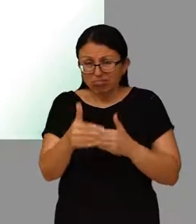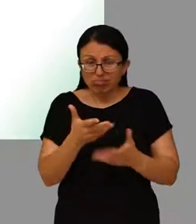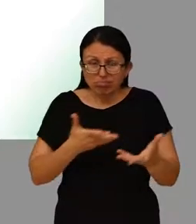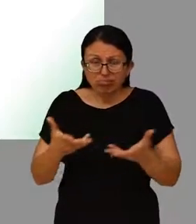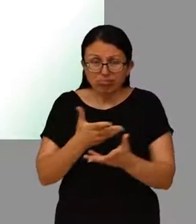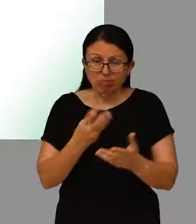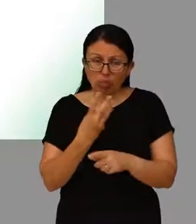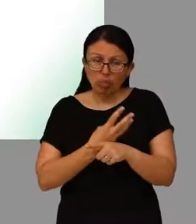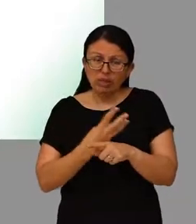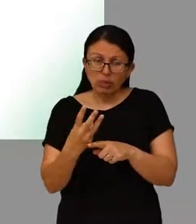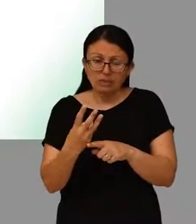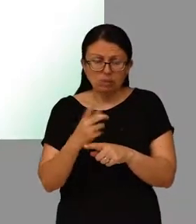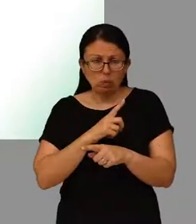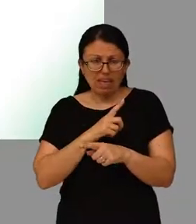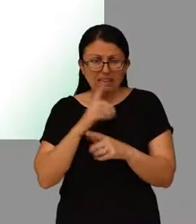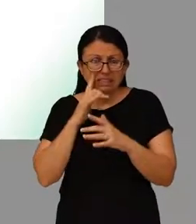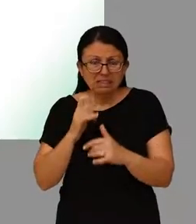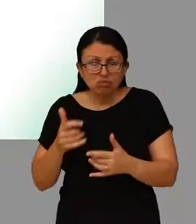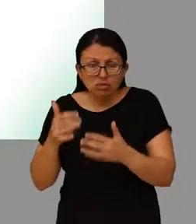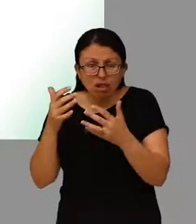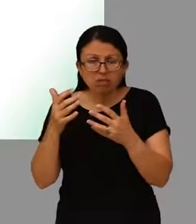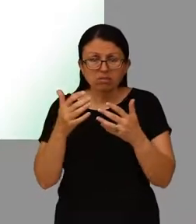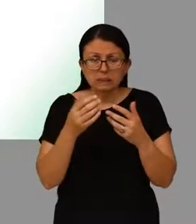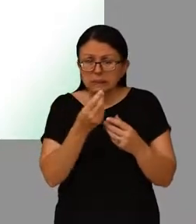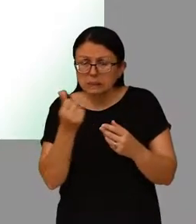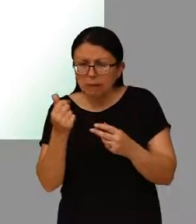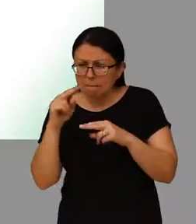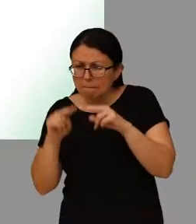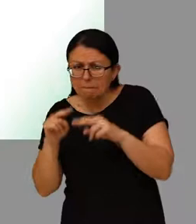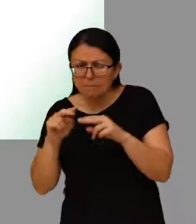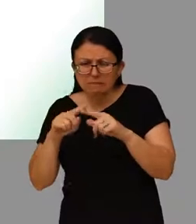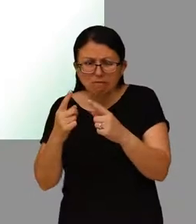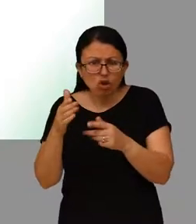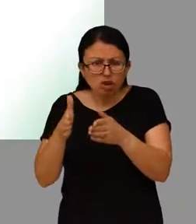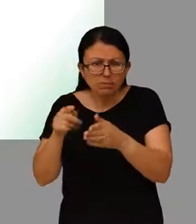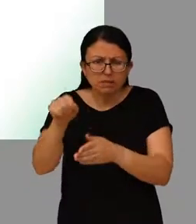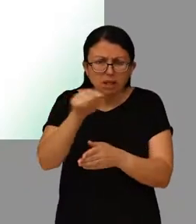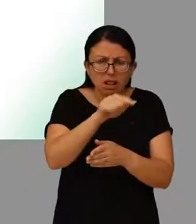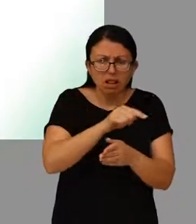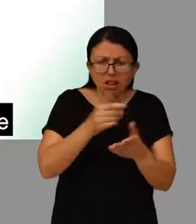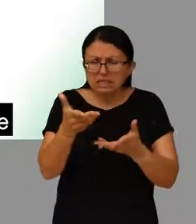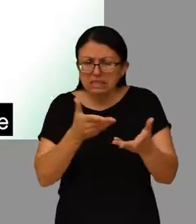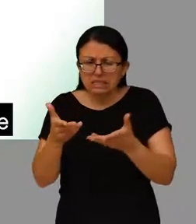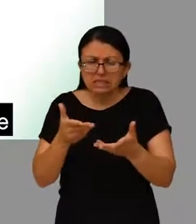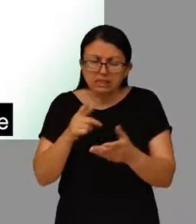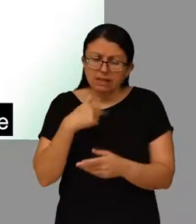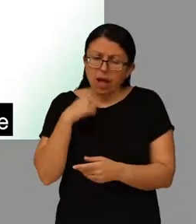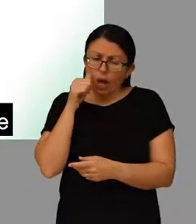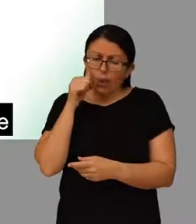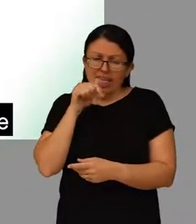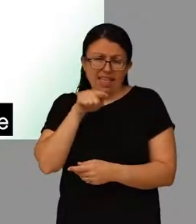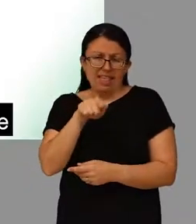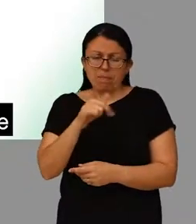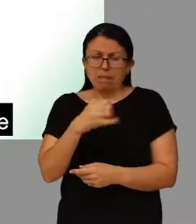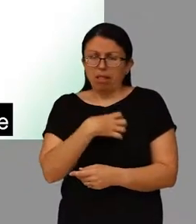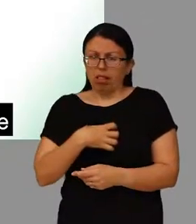up to three weeks for test results to be returned to us as some of them will be analysed at other hospitals. We are aware that you may